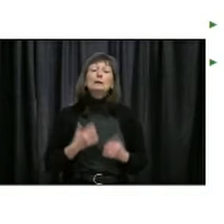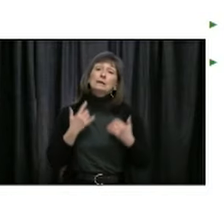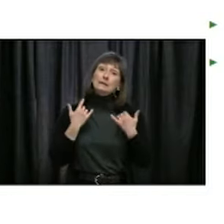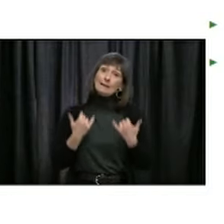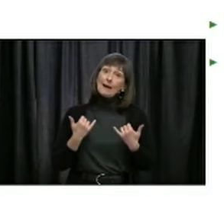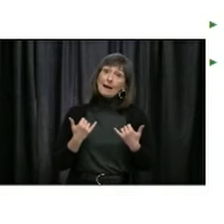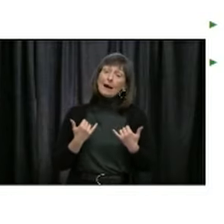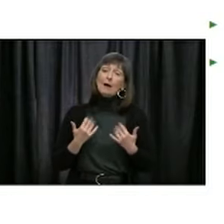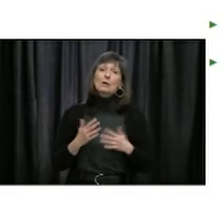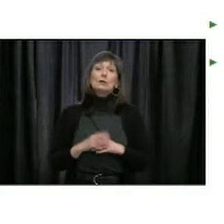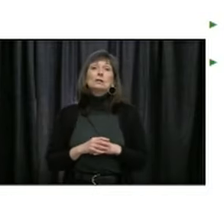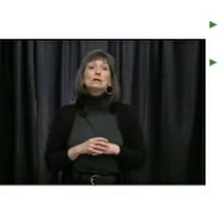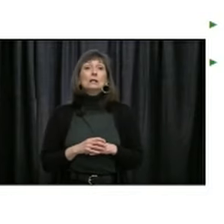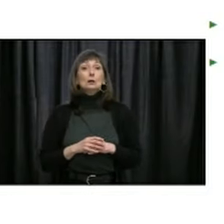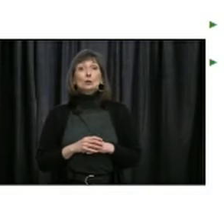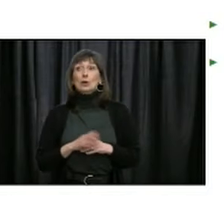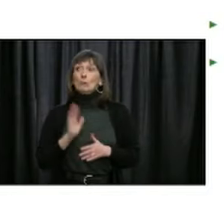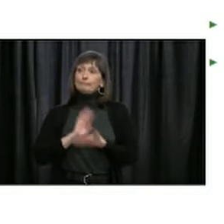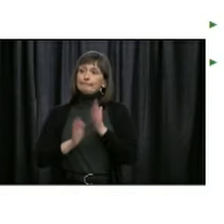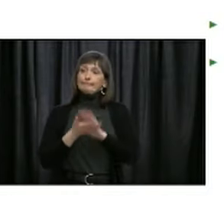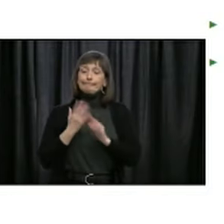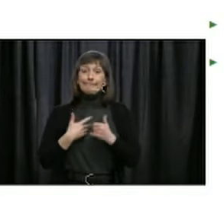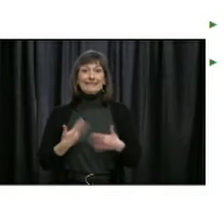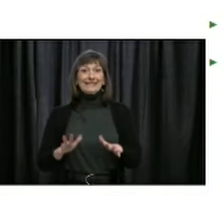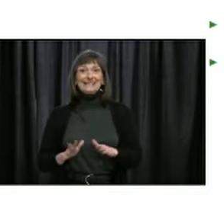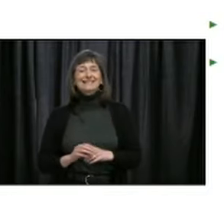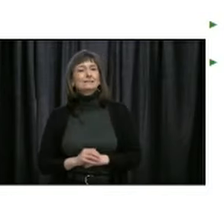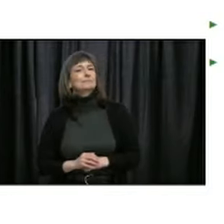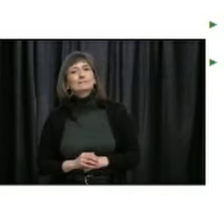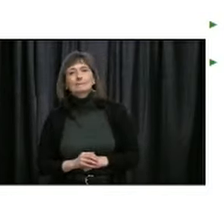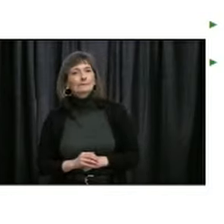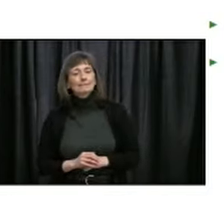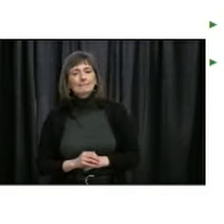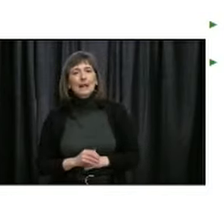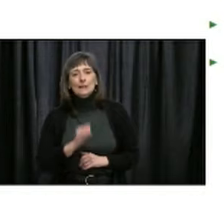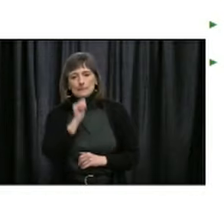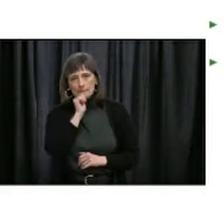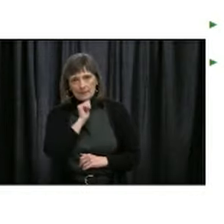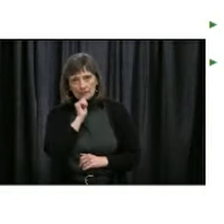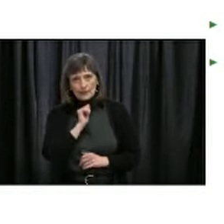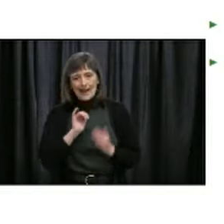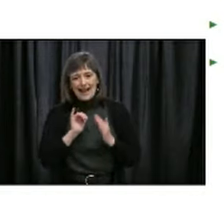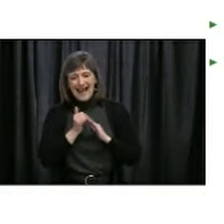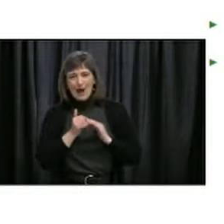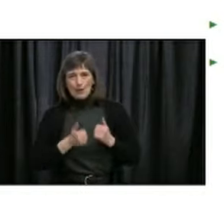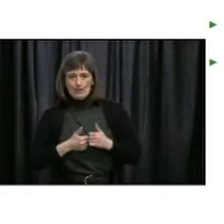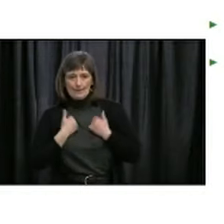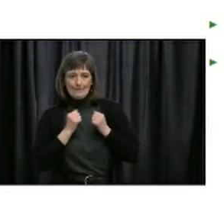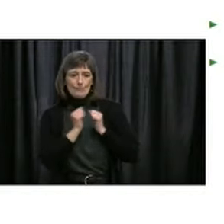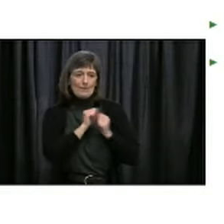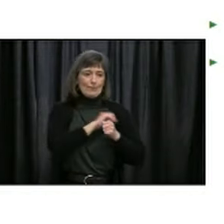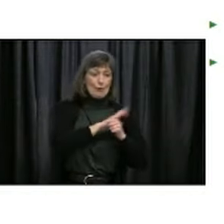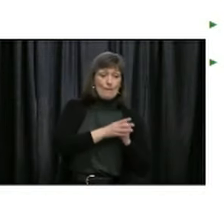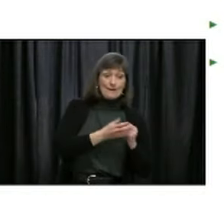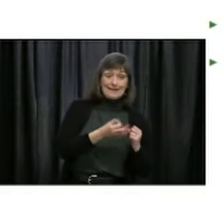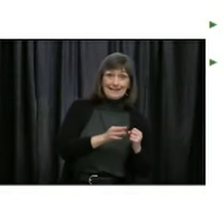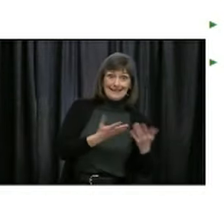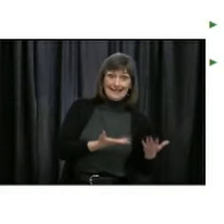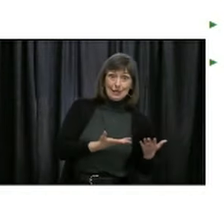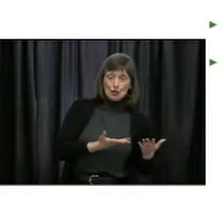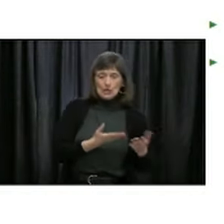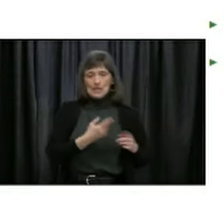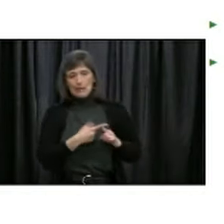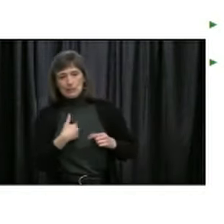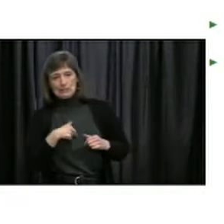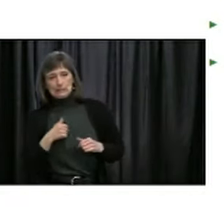is not that we are in the clear, but rather we need to learn to live with COVID-19 for the foreseeable future. We must